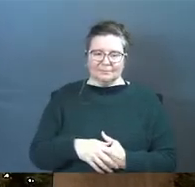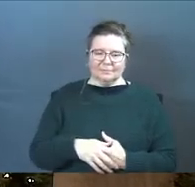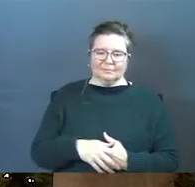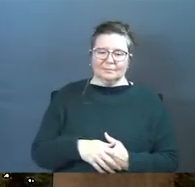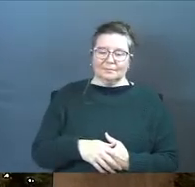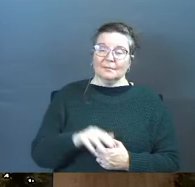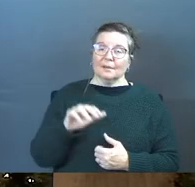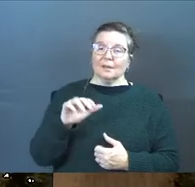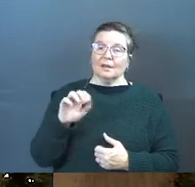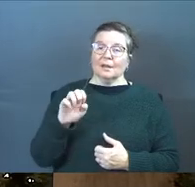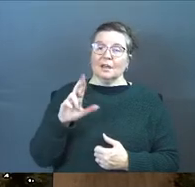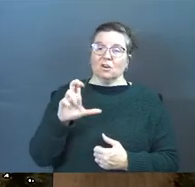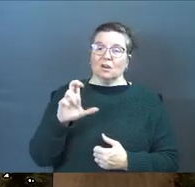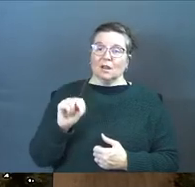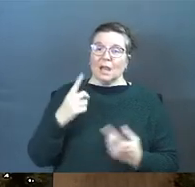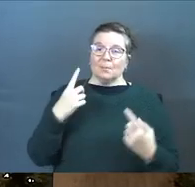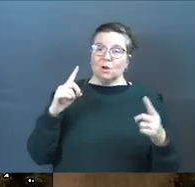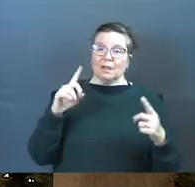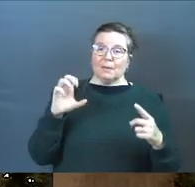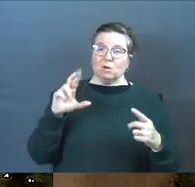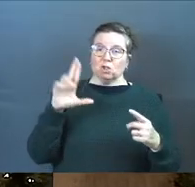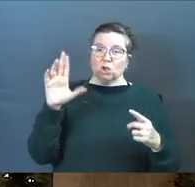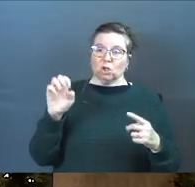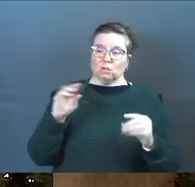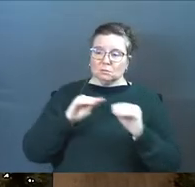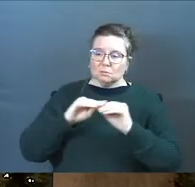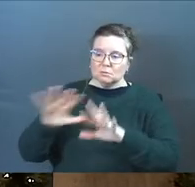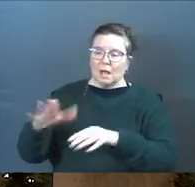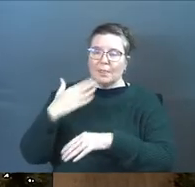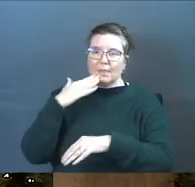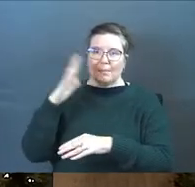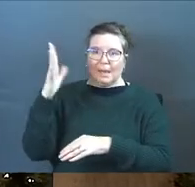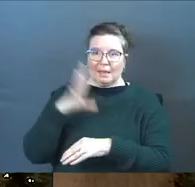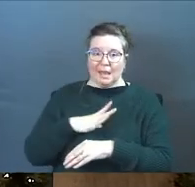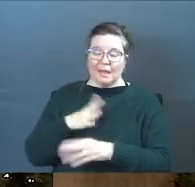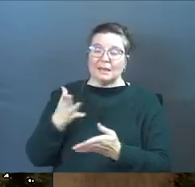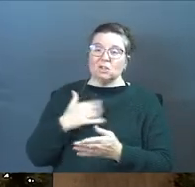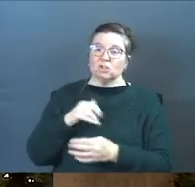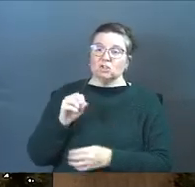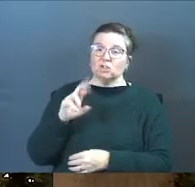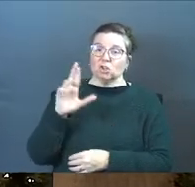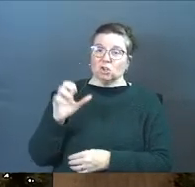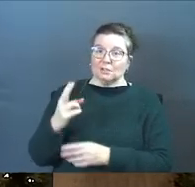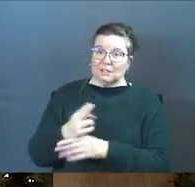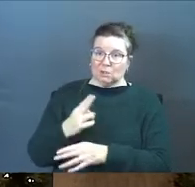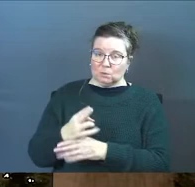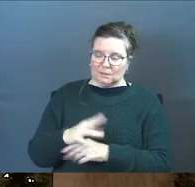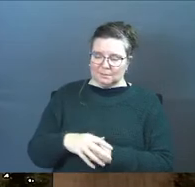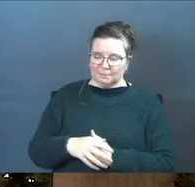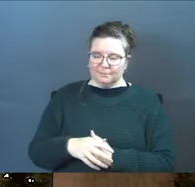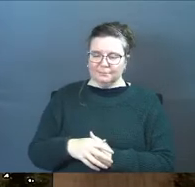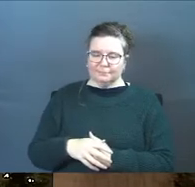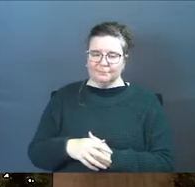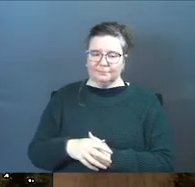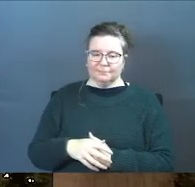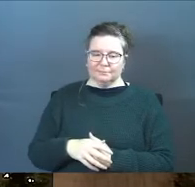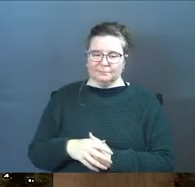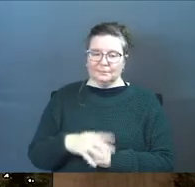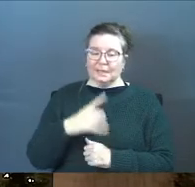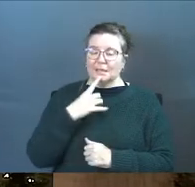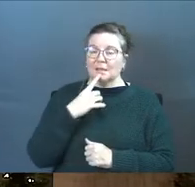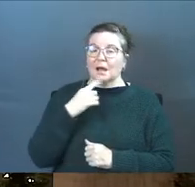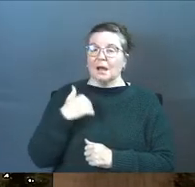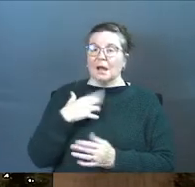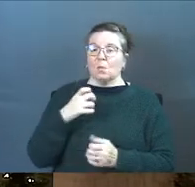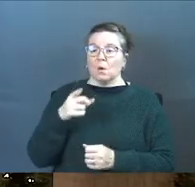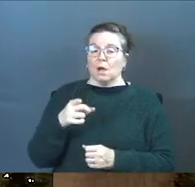and Aragon proclaims a curse over the bad guy and here's the curse he uses he